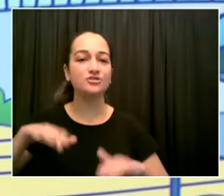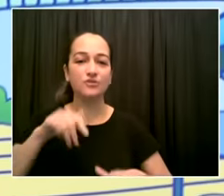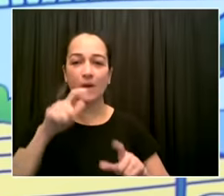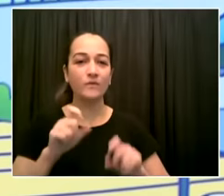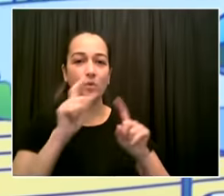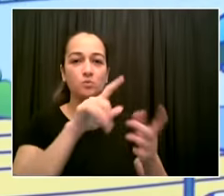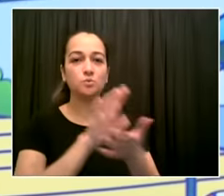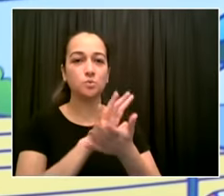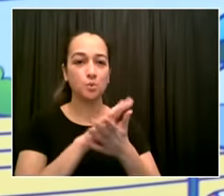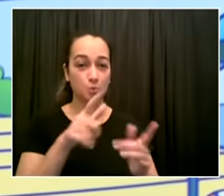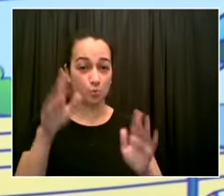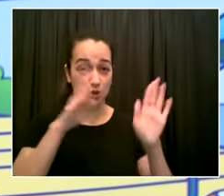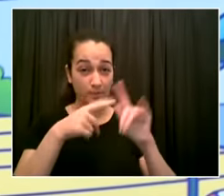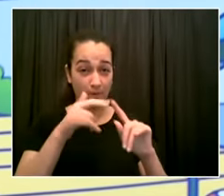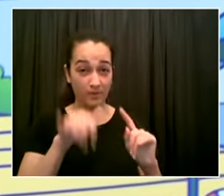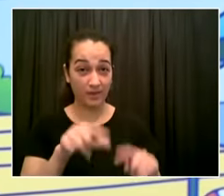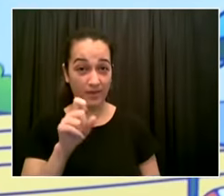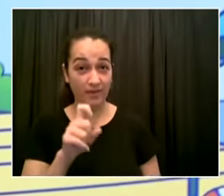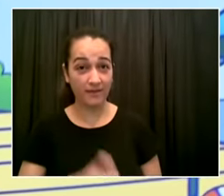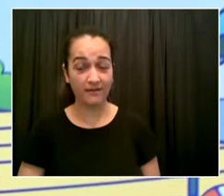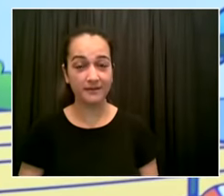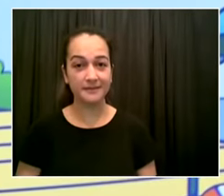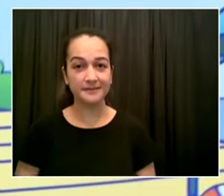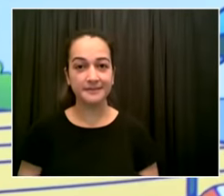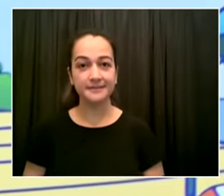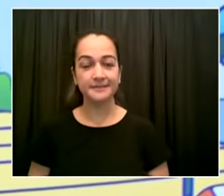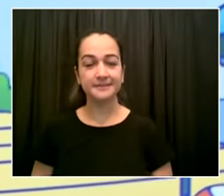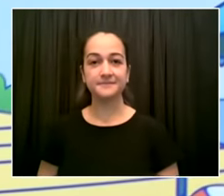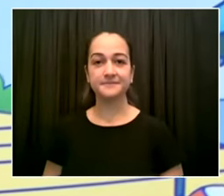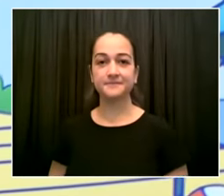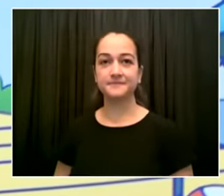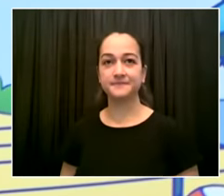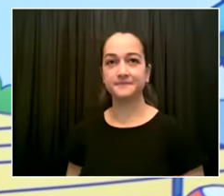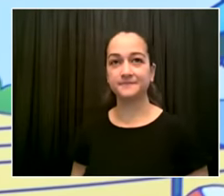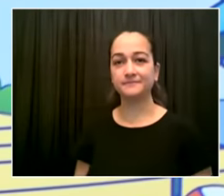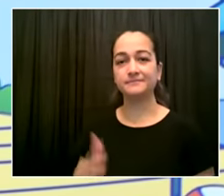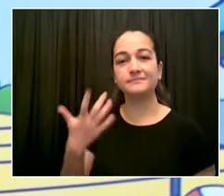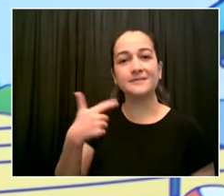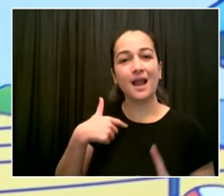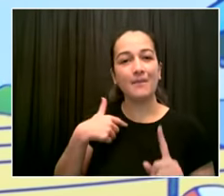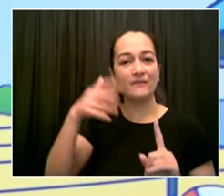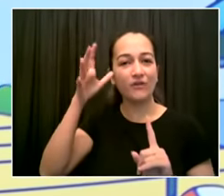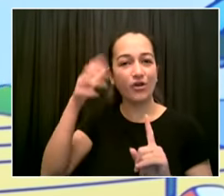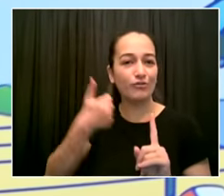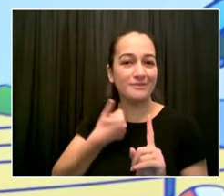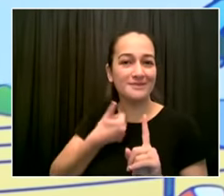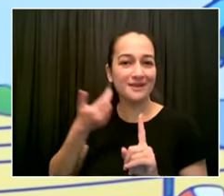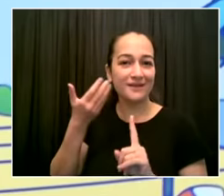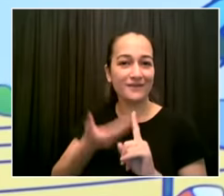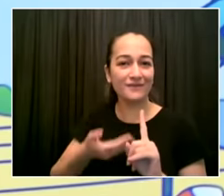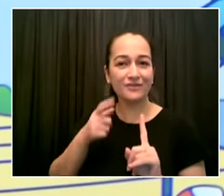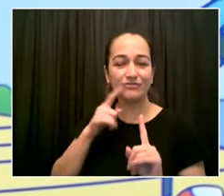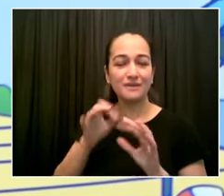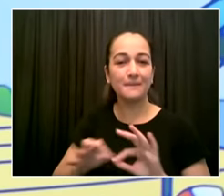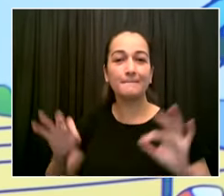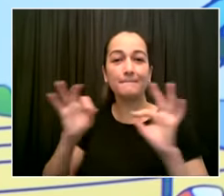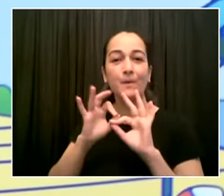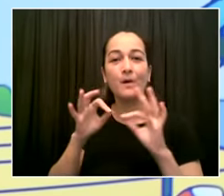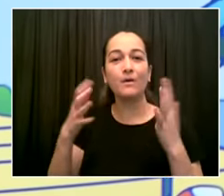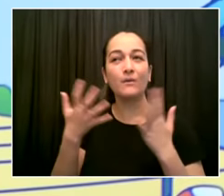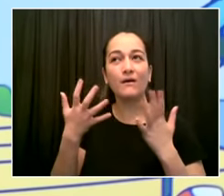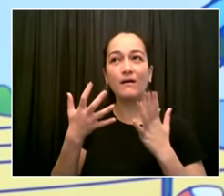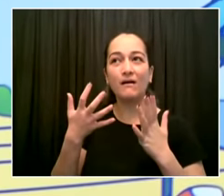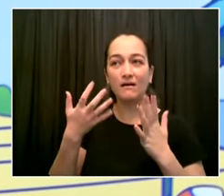most important thing i ever did in life was to have the two beautiful children that shirlane and i have um